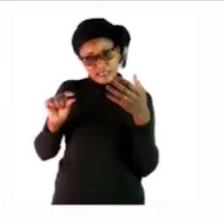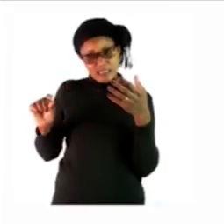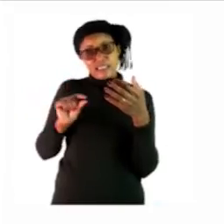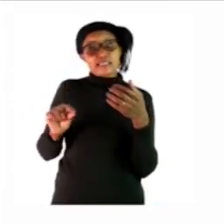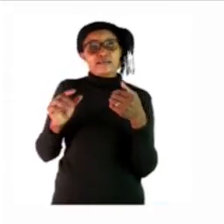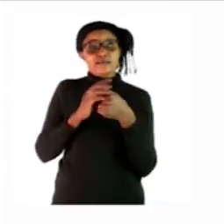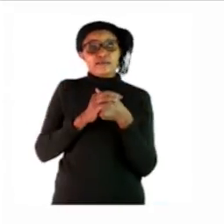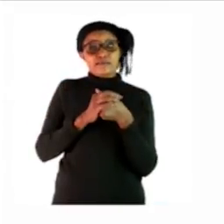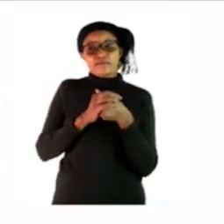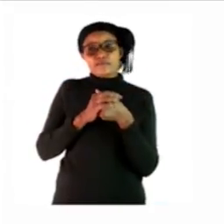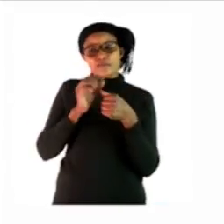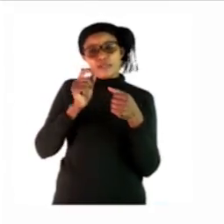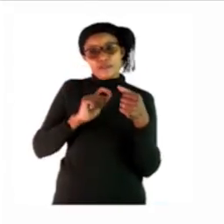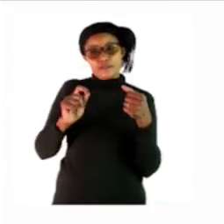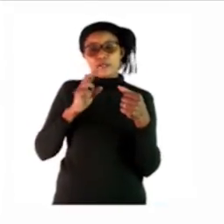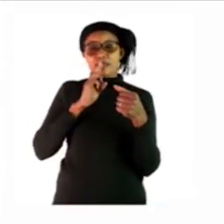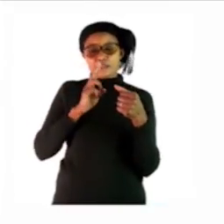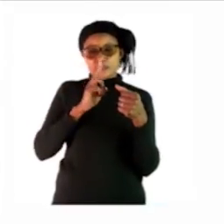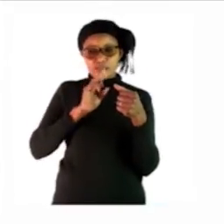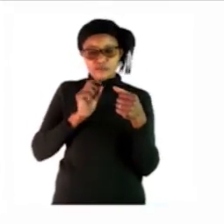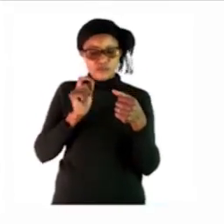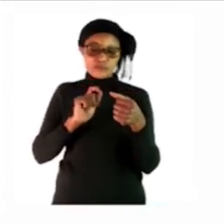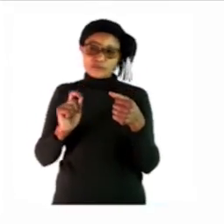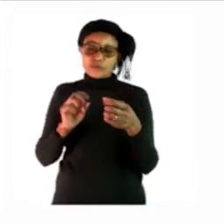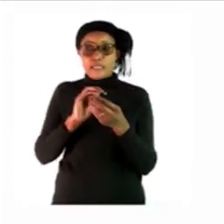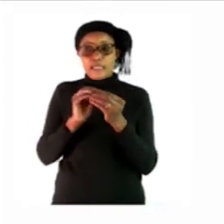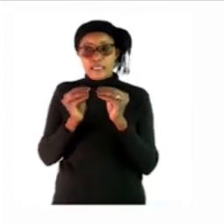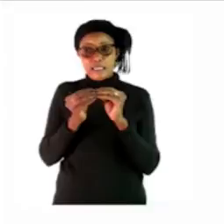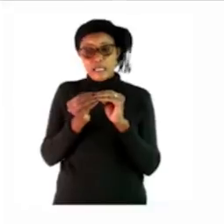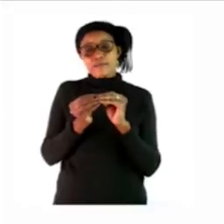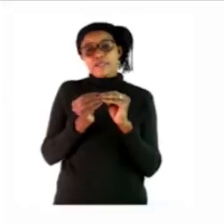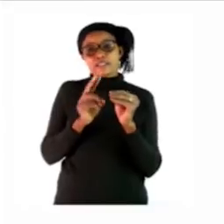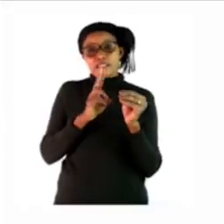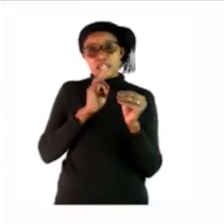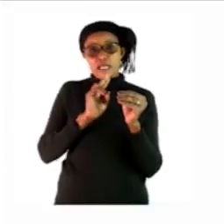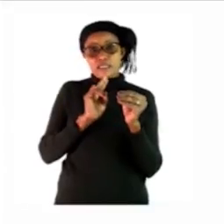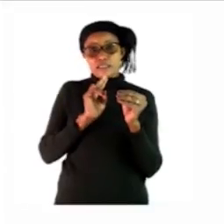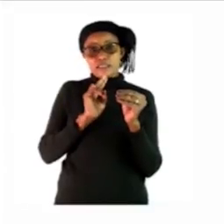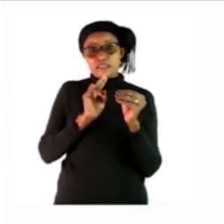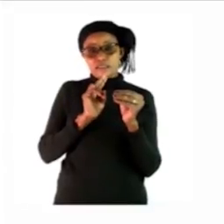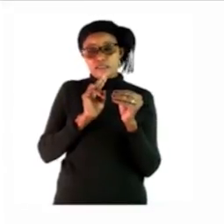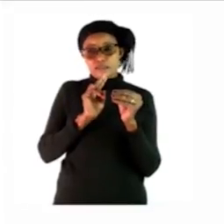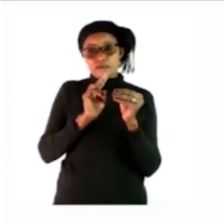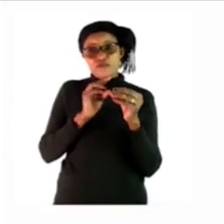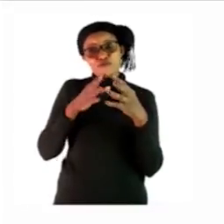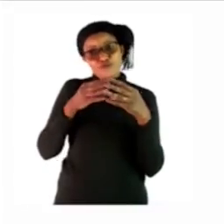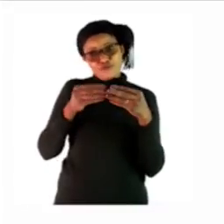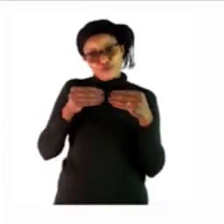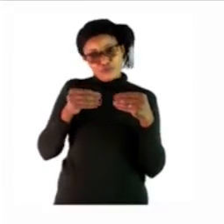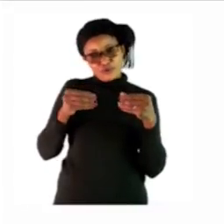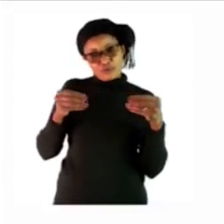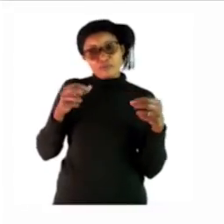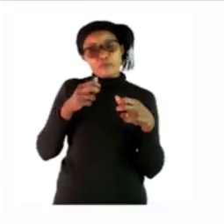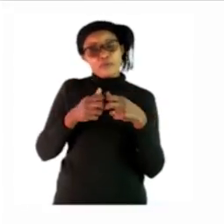and the answers or we have to write the numbers and the answers so we have to solve the